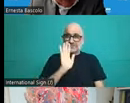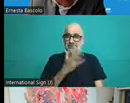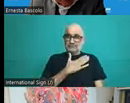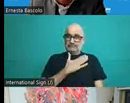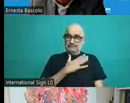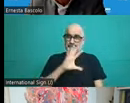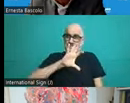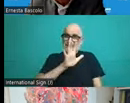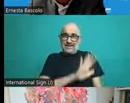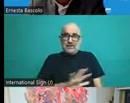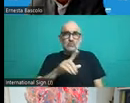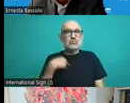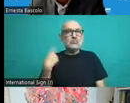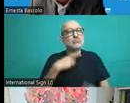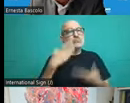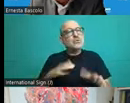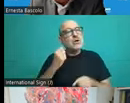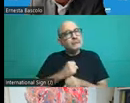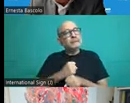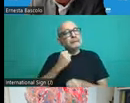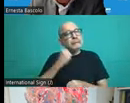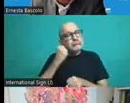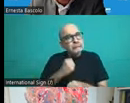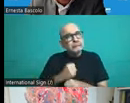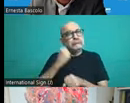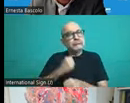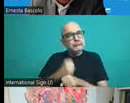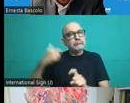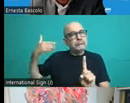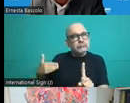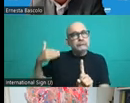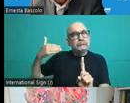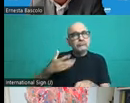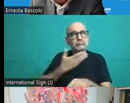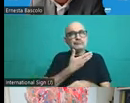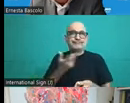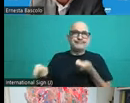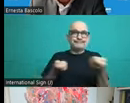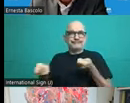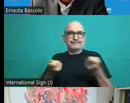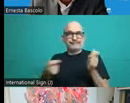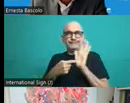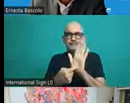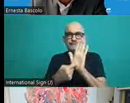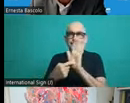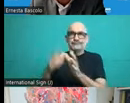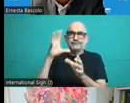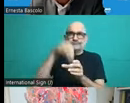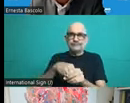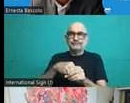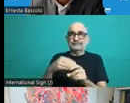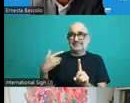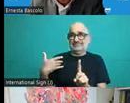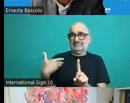recently, the resilient health care systems strategy,